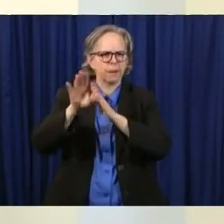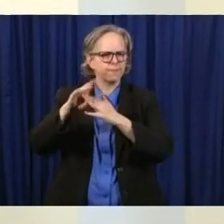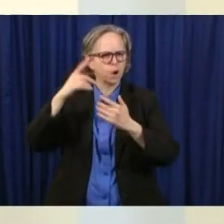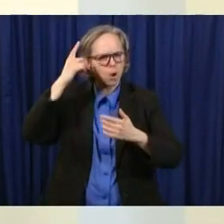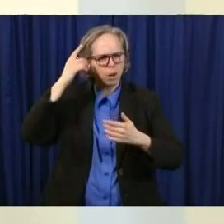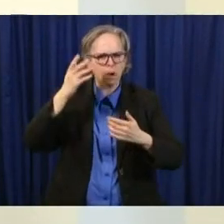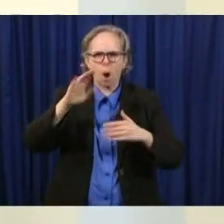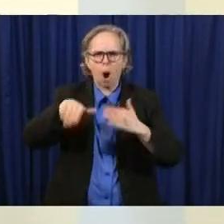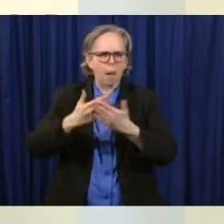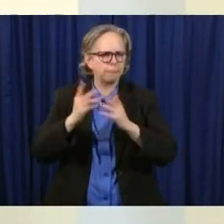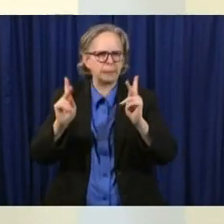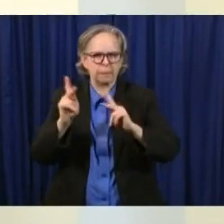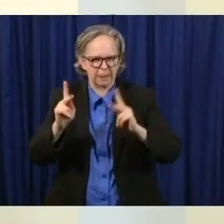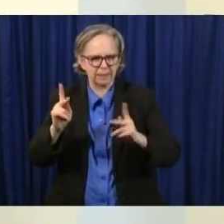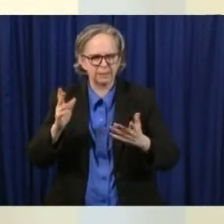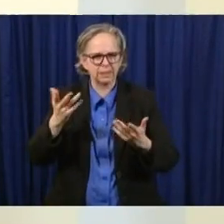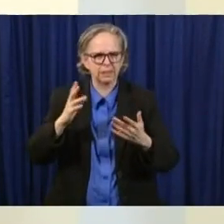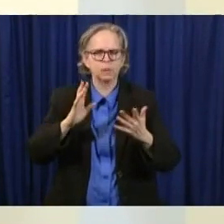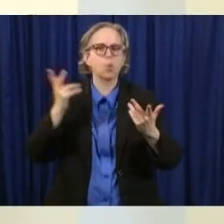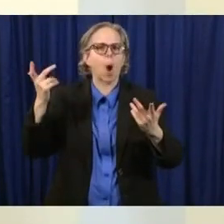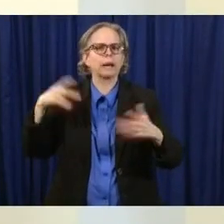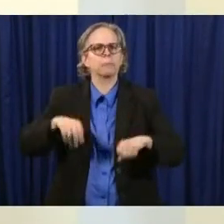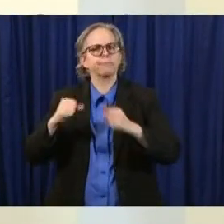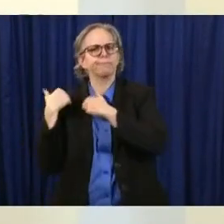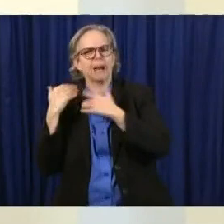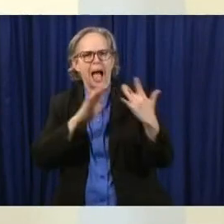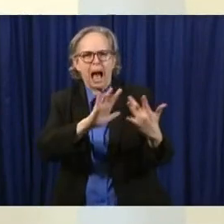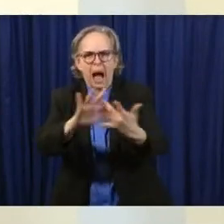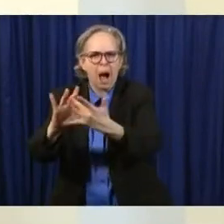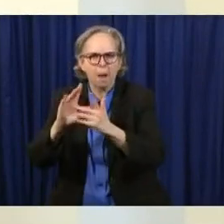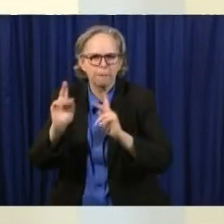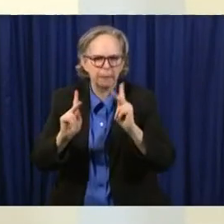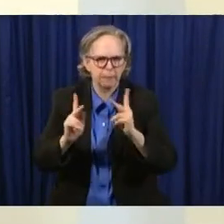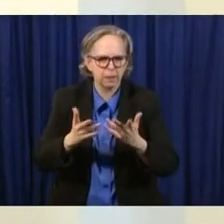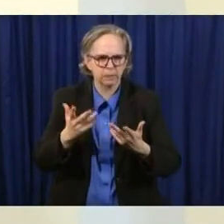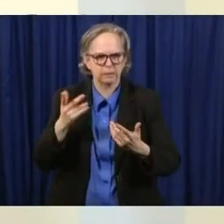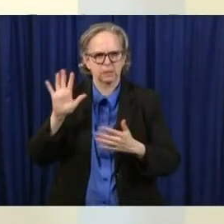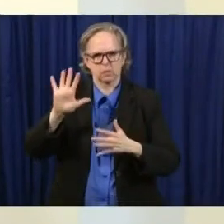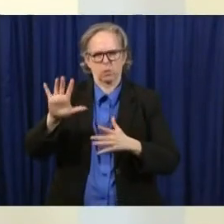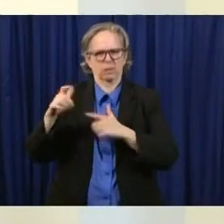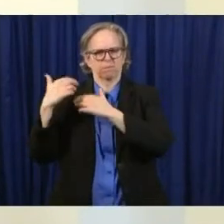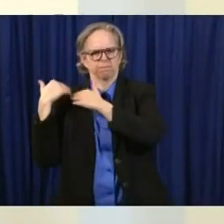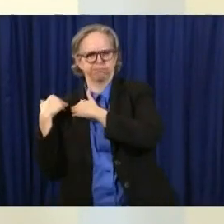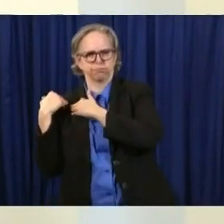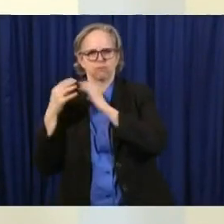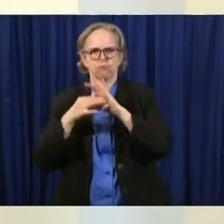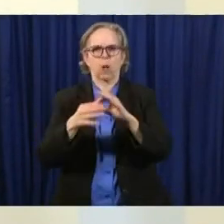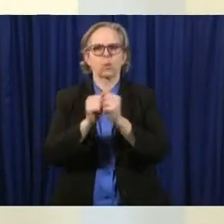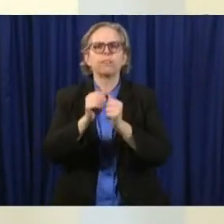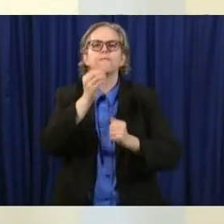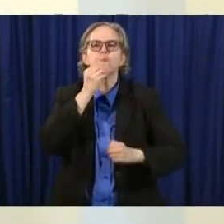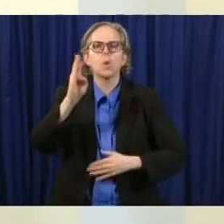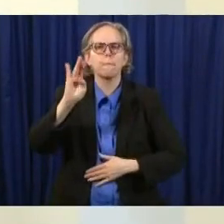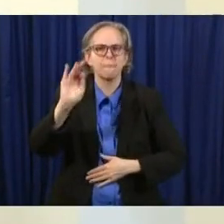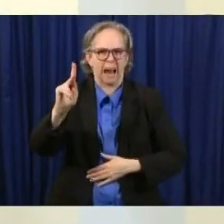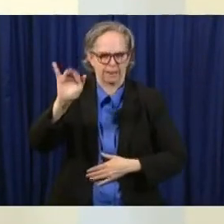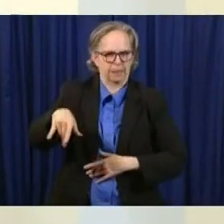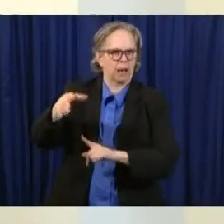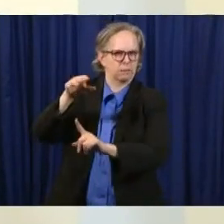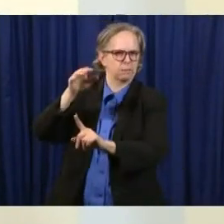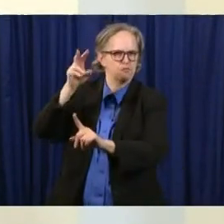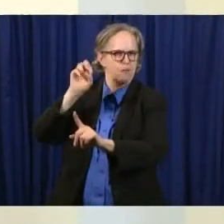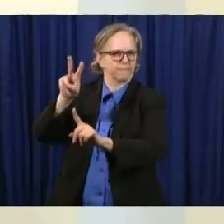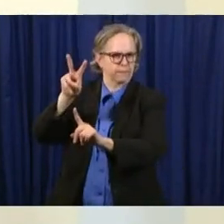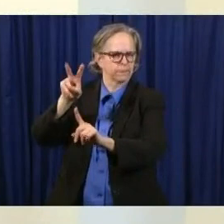outreach in a ministry that helps and one of the big things they do are food banks and a drive through um all people's fresh market for